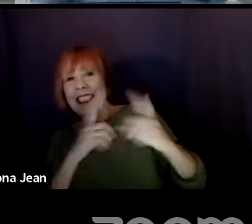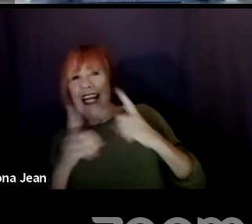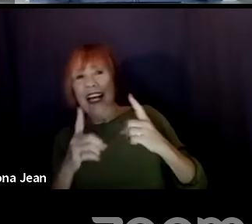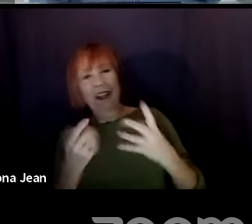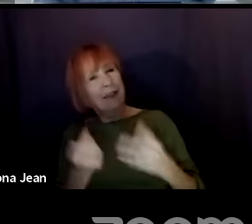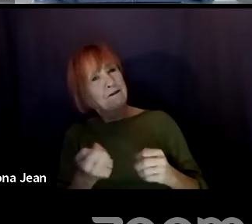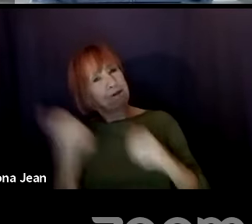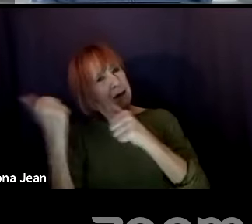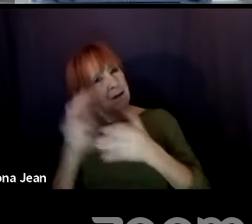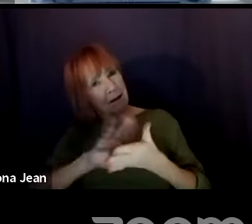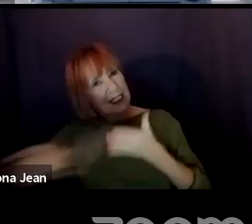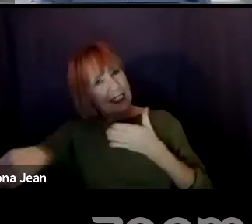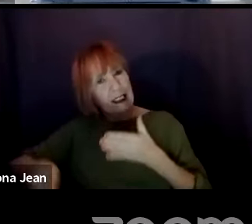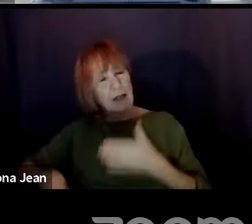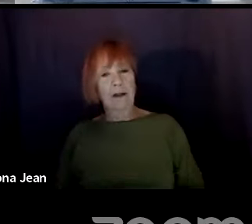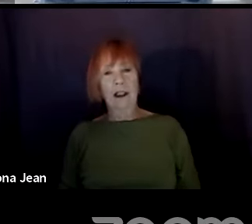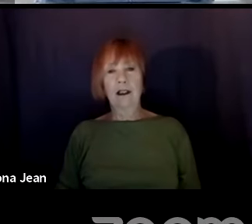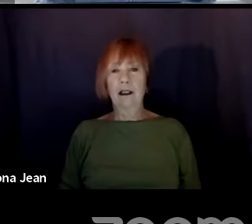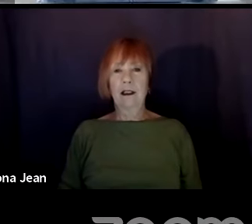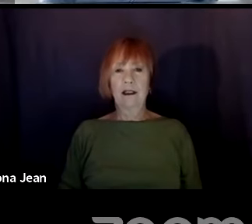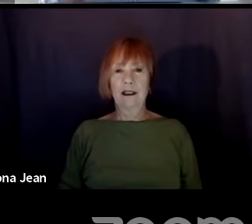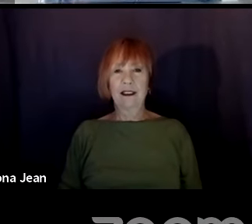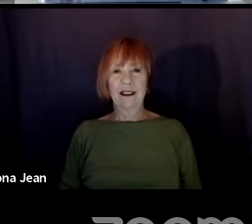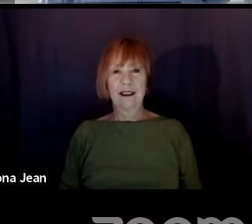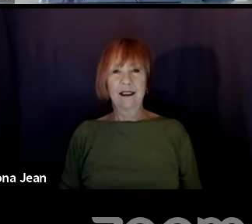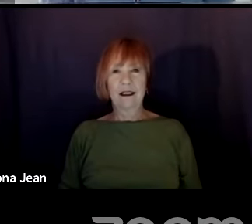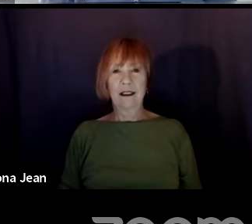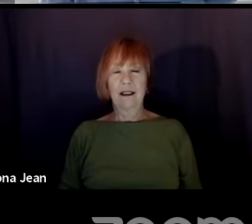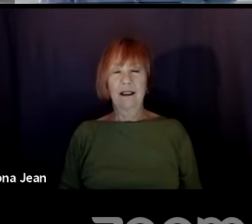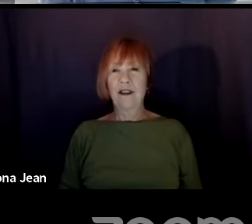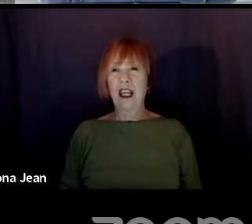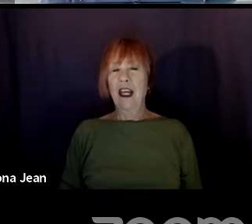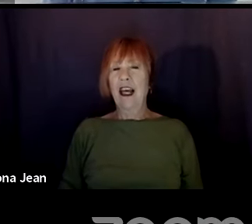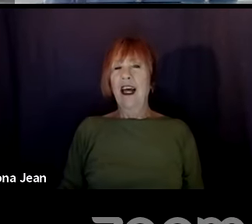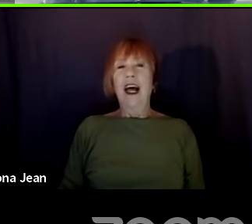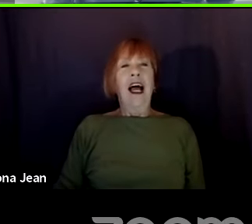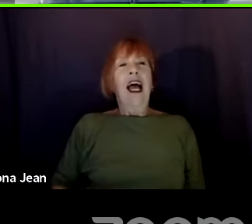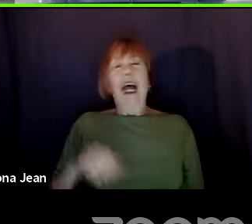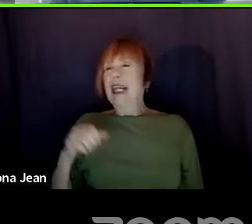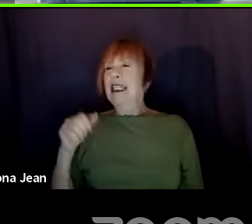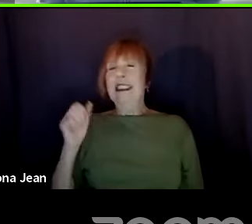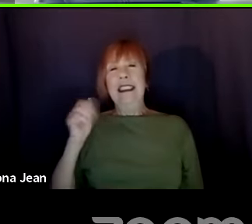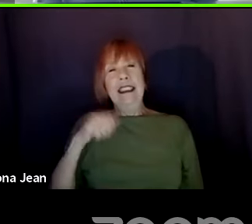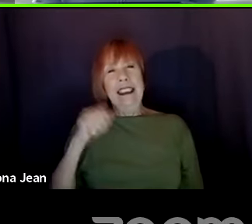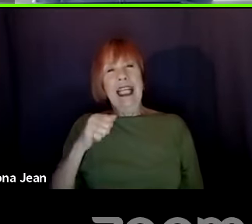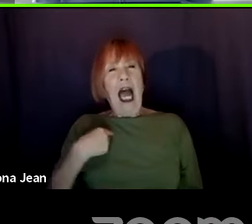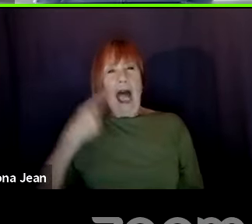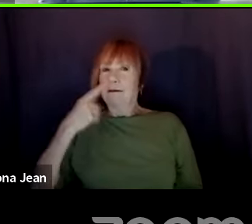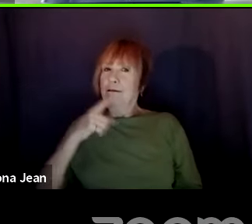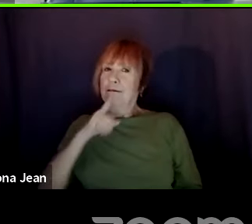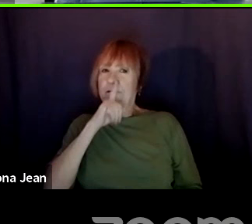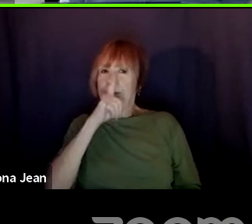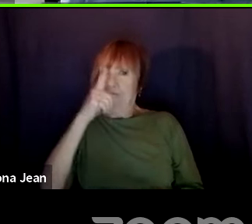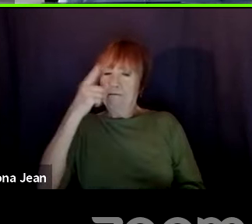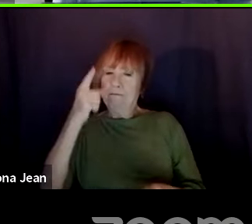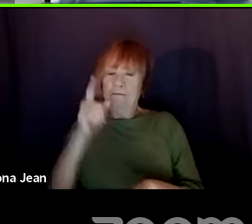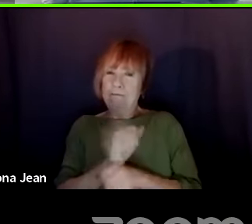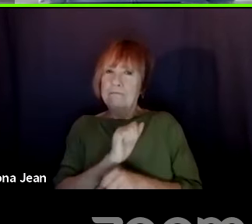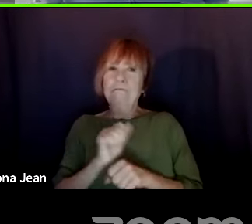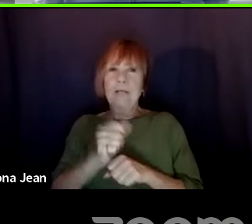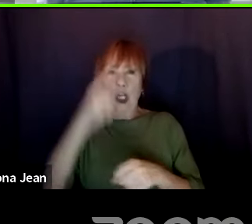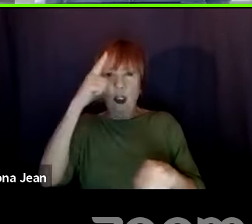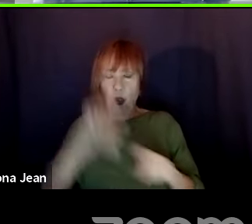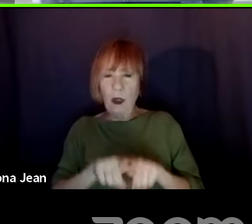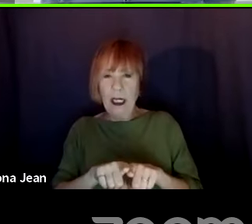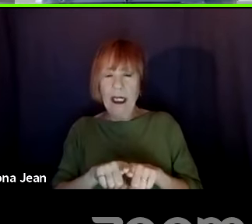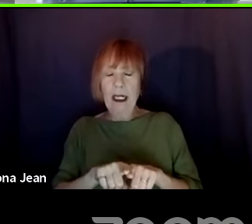Yeah. Amy? Yeah, I would just, um, I would definitely agree with that, with the parentheticals. I wanted to also add to